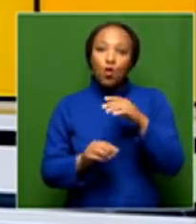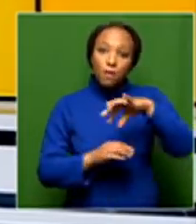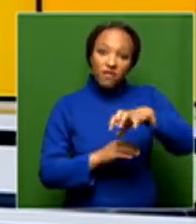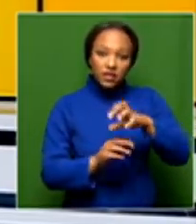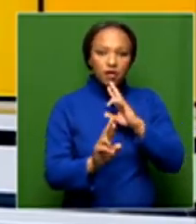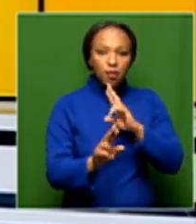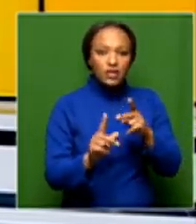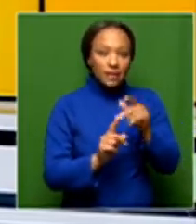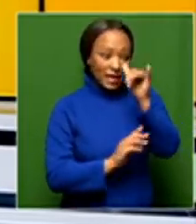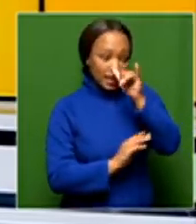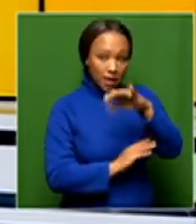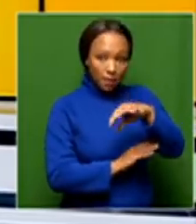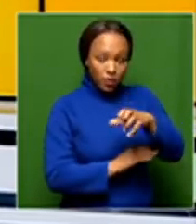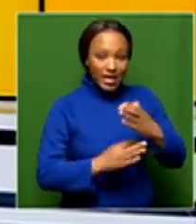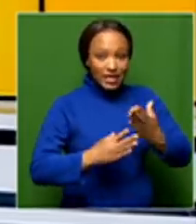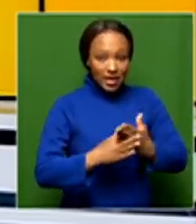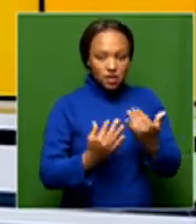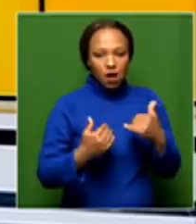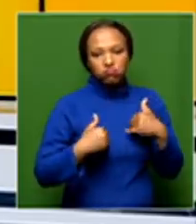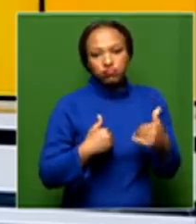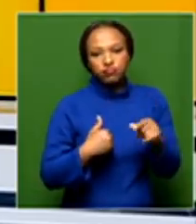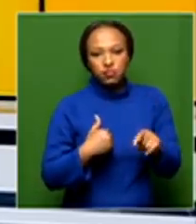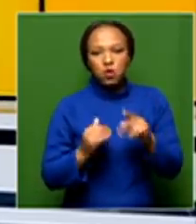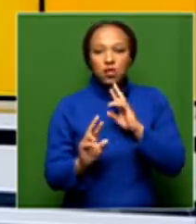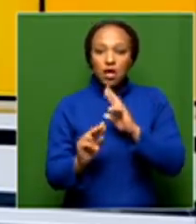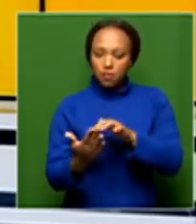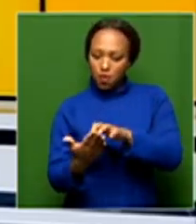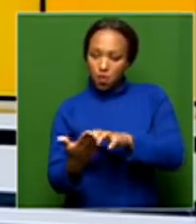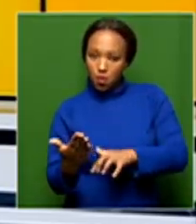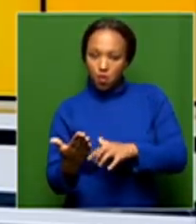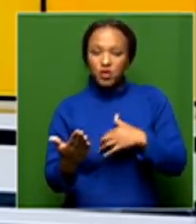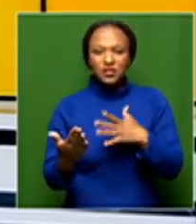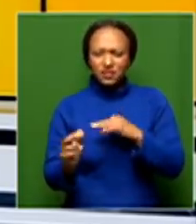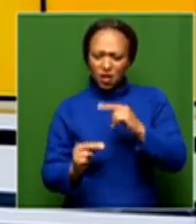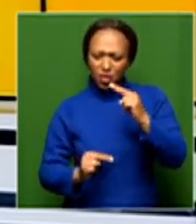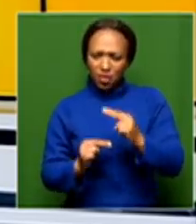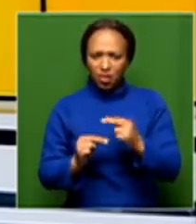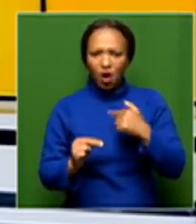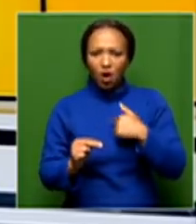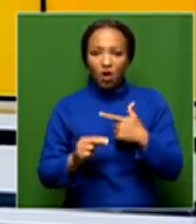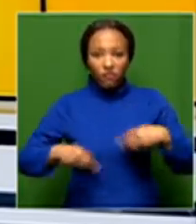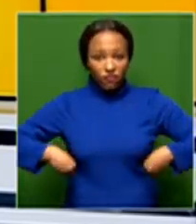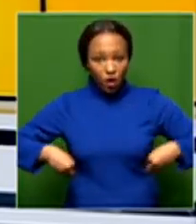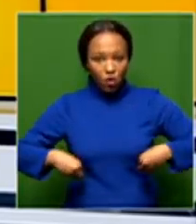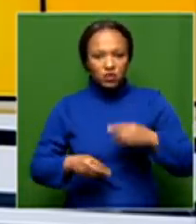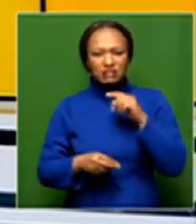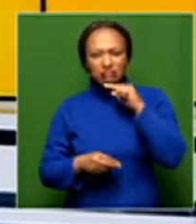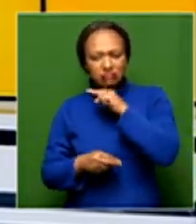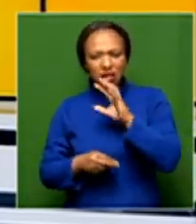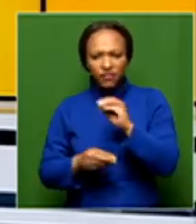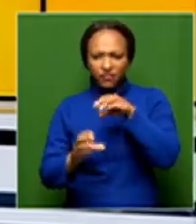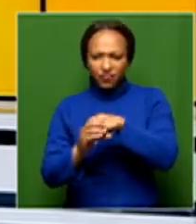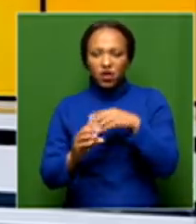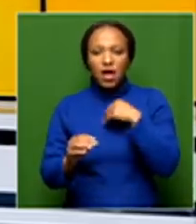and Provincial Cases has emerged. The report is apparently a synopsis of the cases of alleged fraud and corruption and